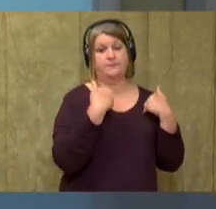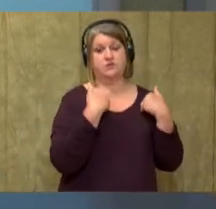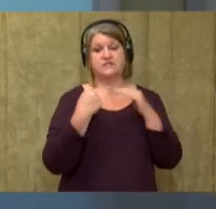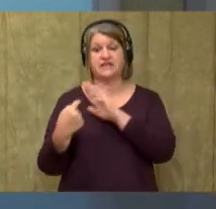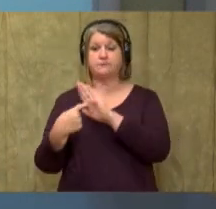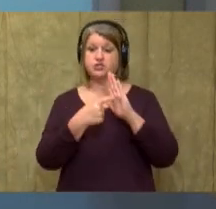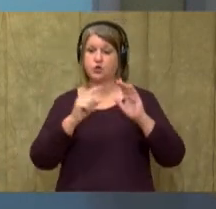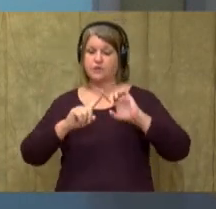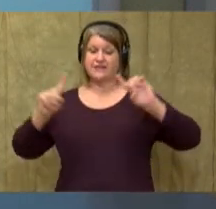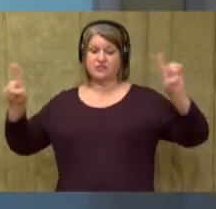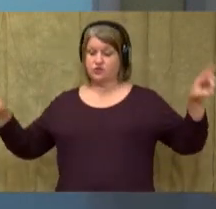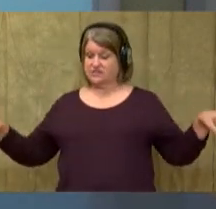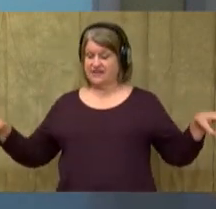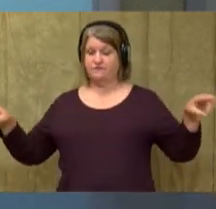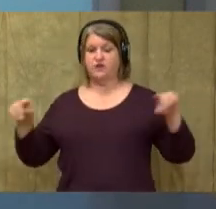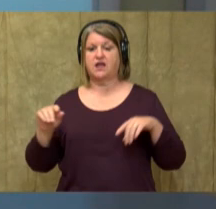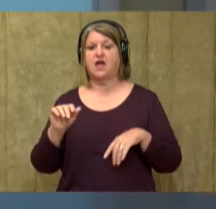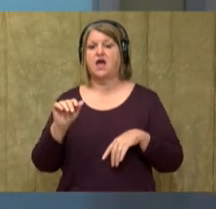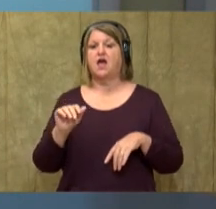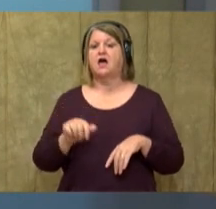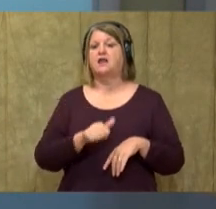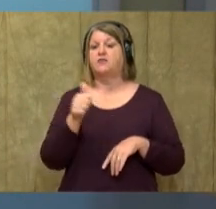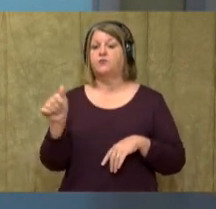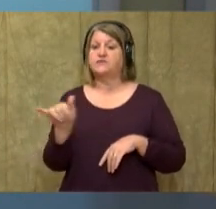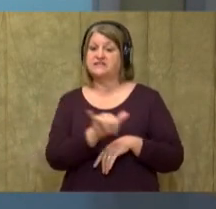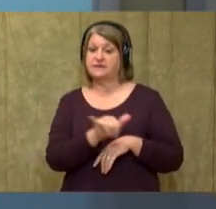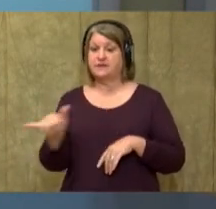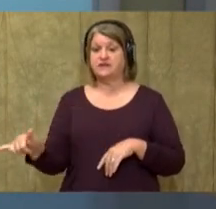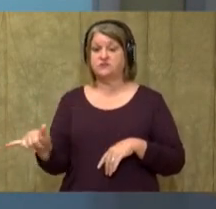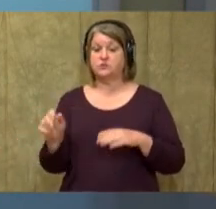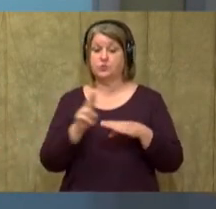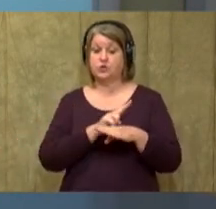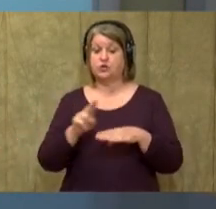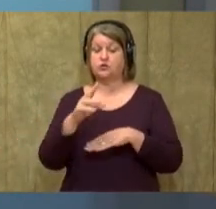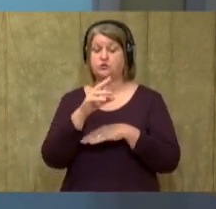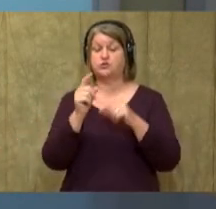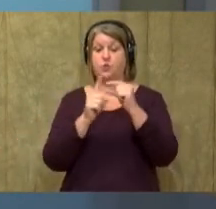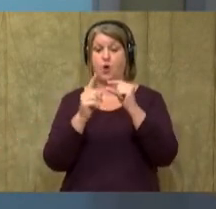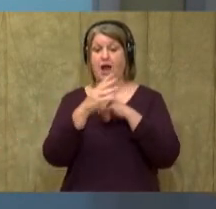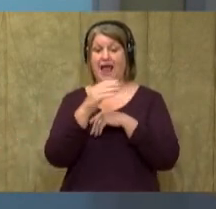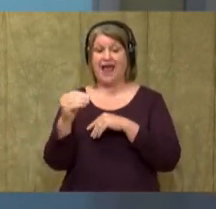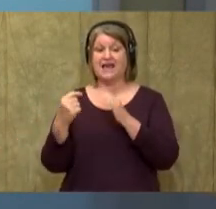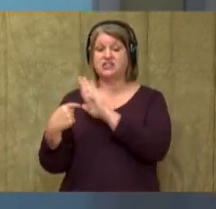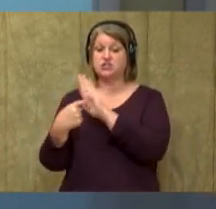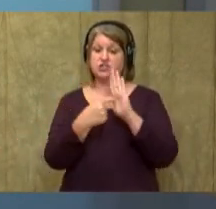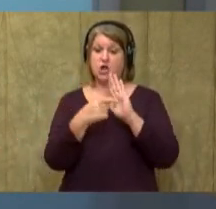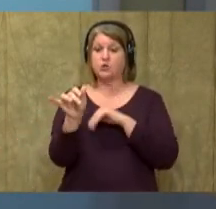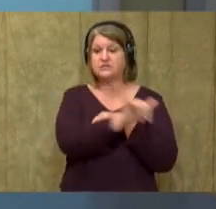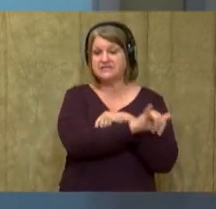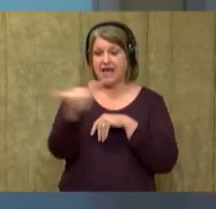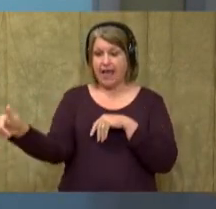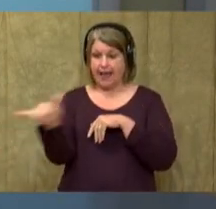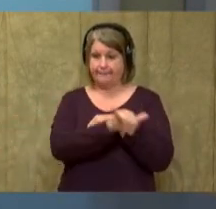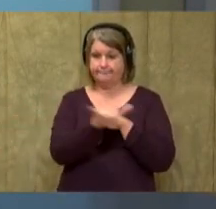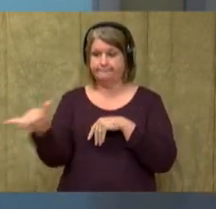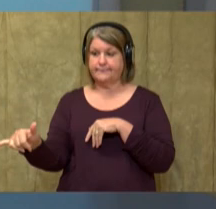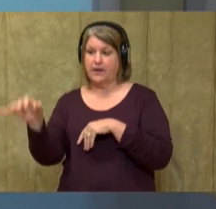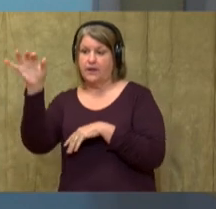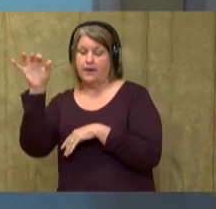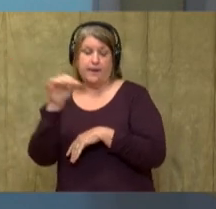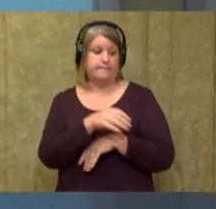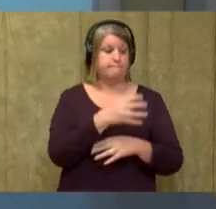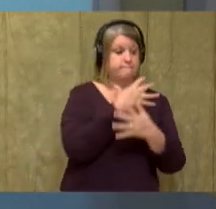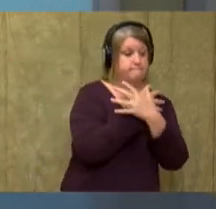Again, with our similarities, we use the word and to show how they are the same. Polar bears and pandas